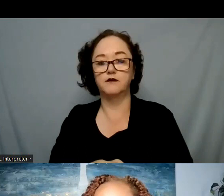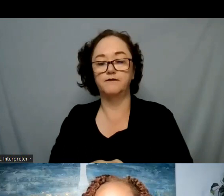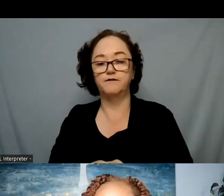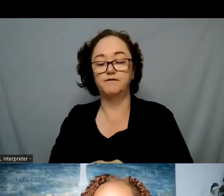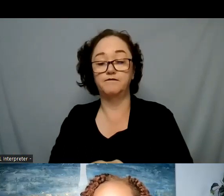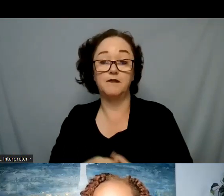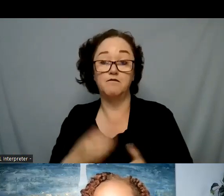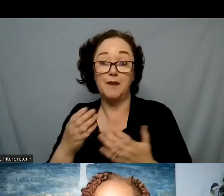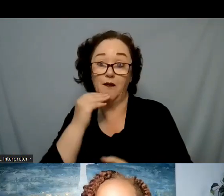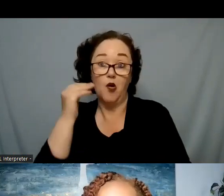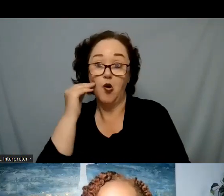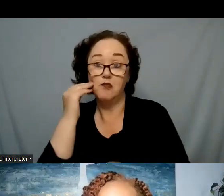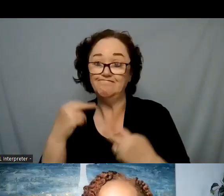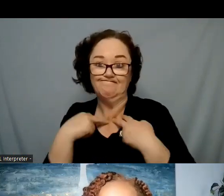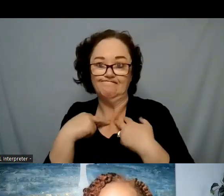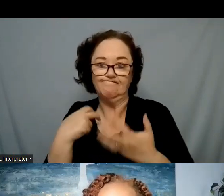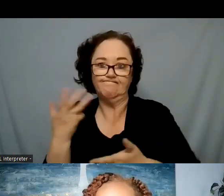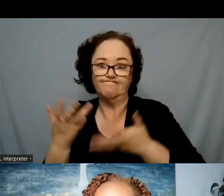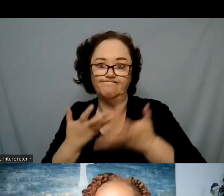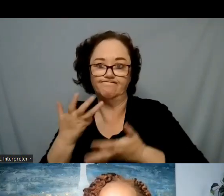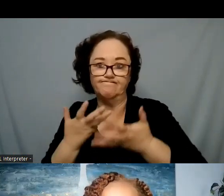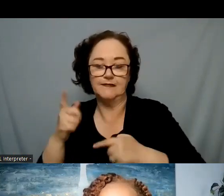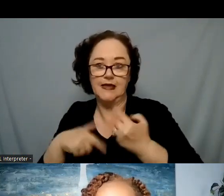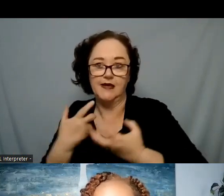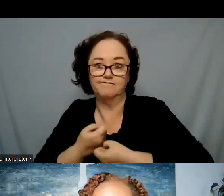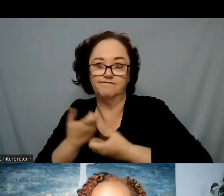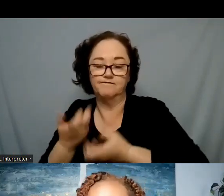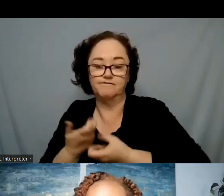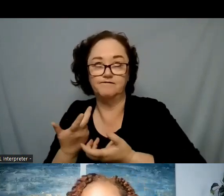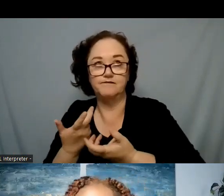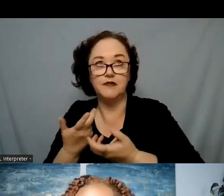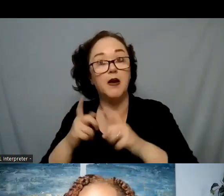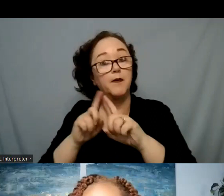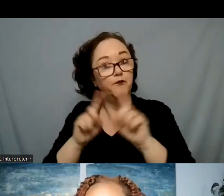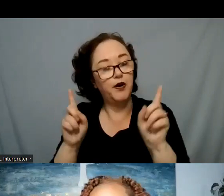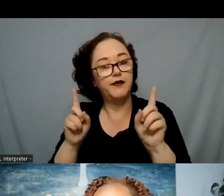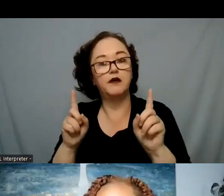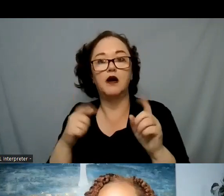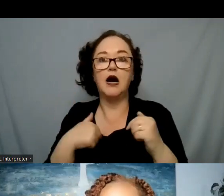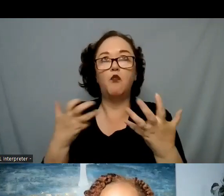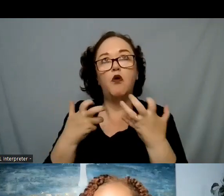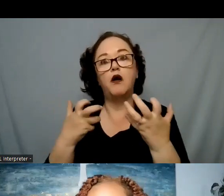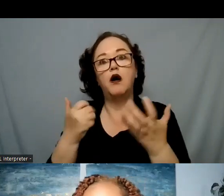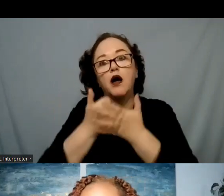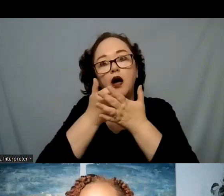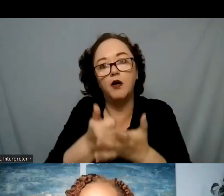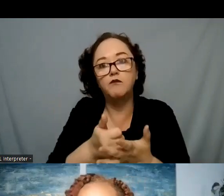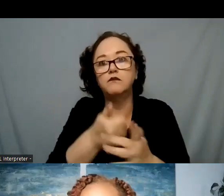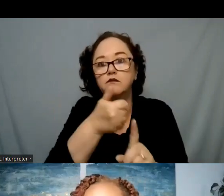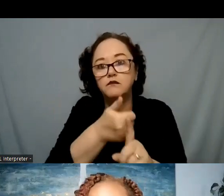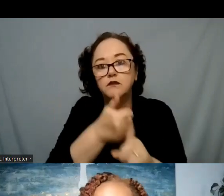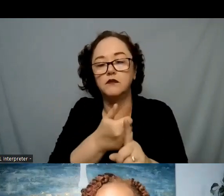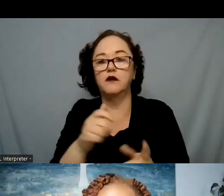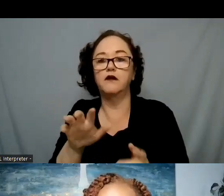but then I would want to help that youth find safe spaces maybe at school maybe within a